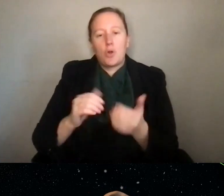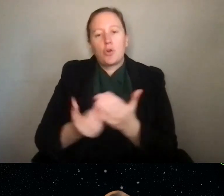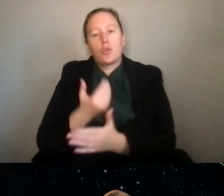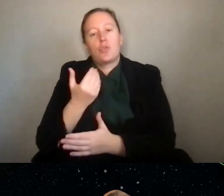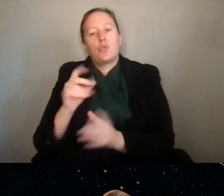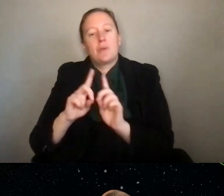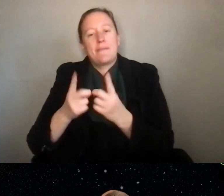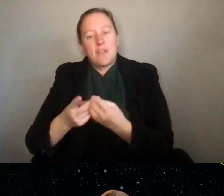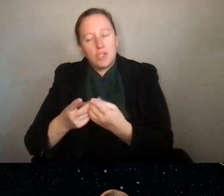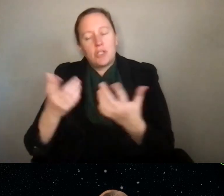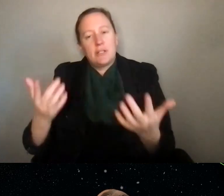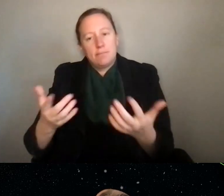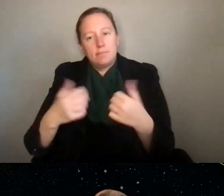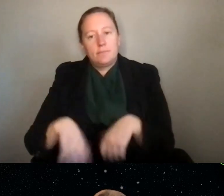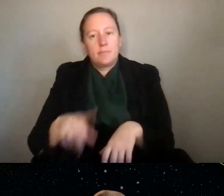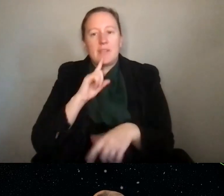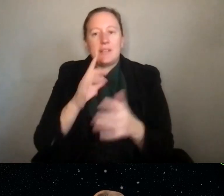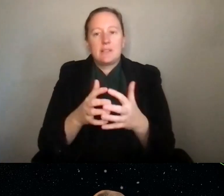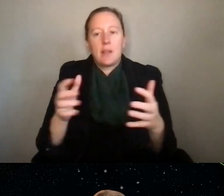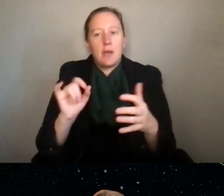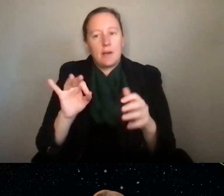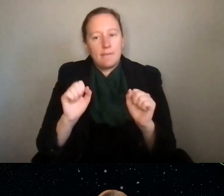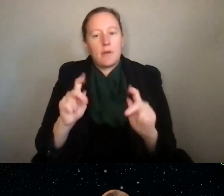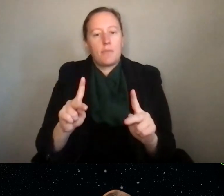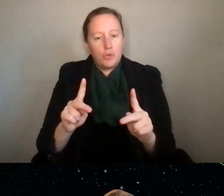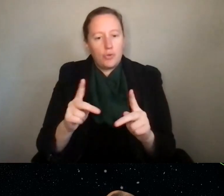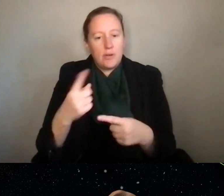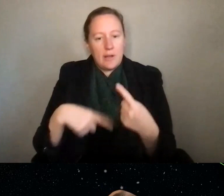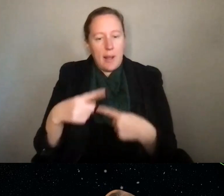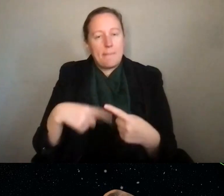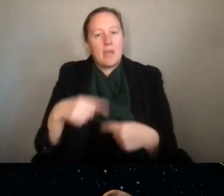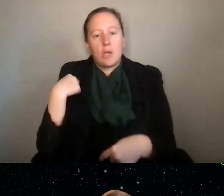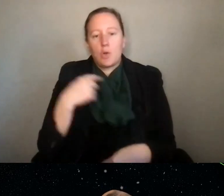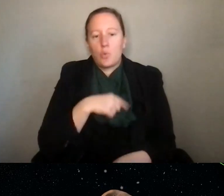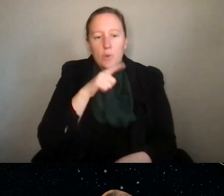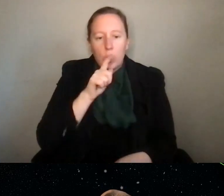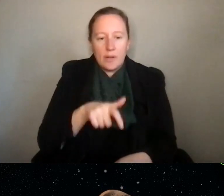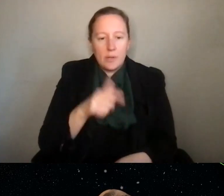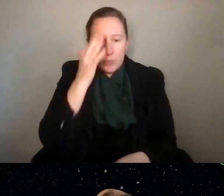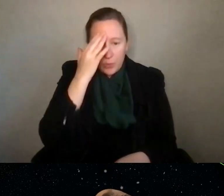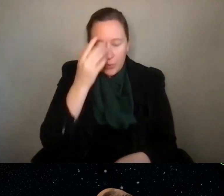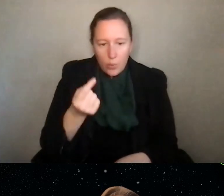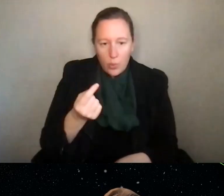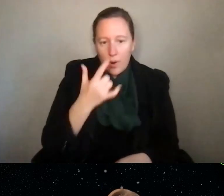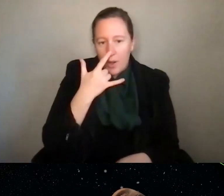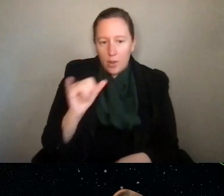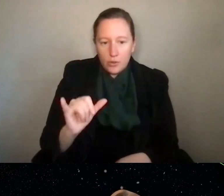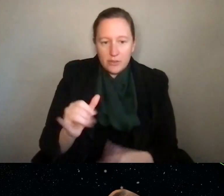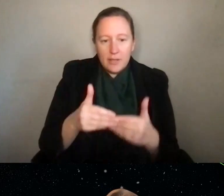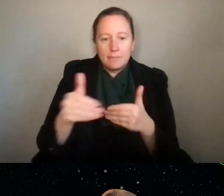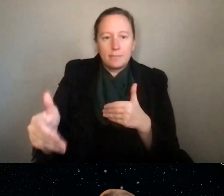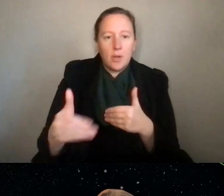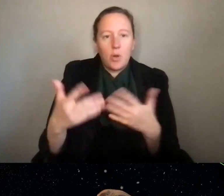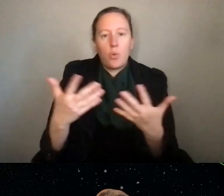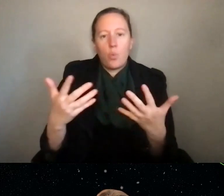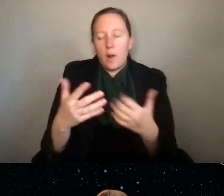Lena is in sort of there's a lot of opportunity ahead. We don't necessarily always know where it's going to be and what it's going